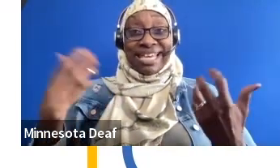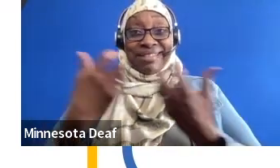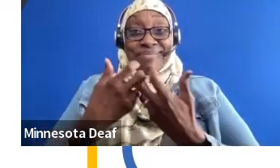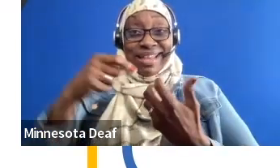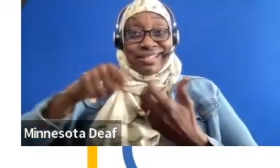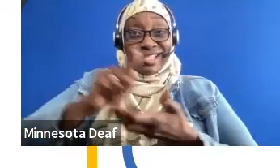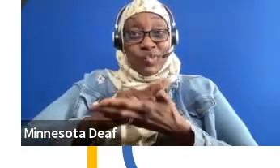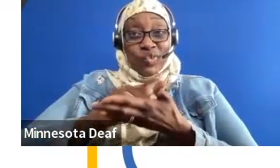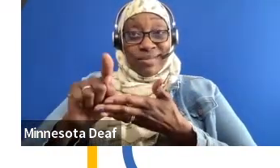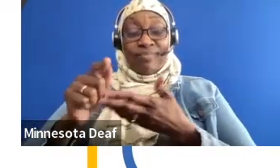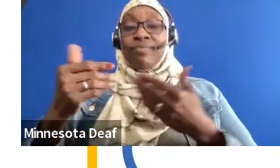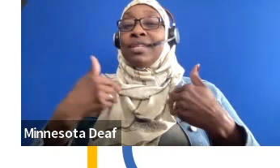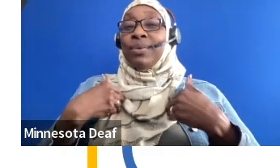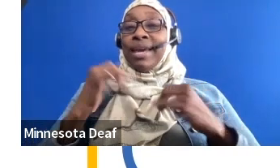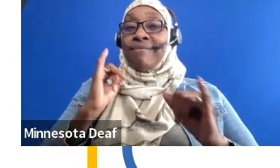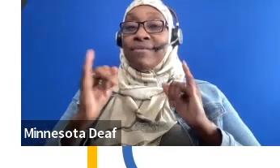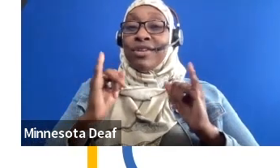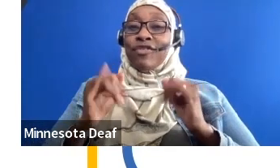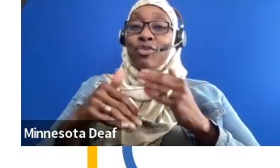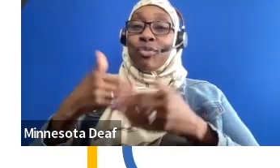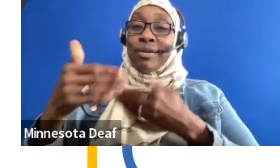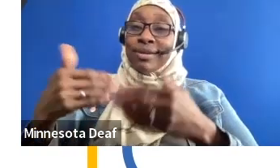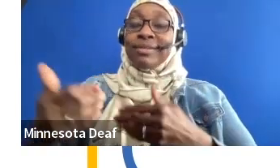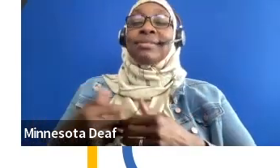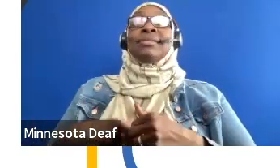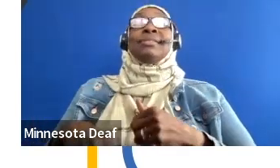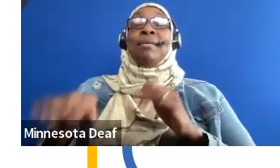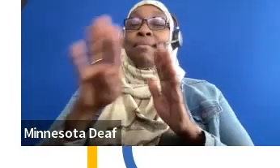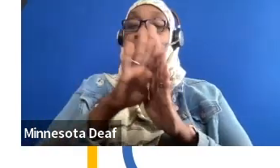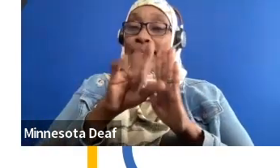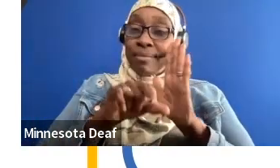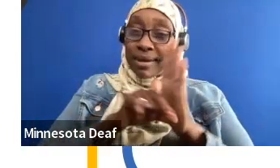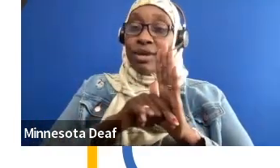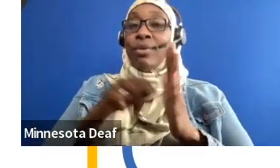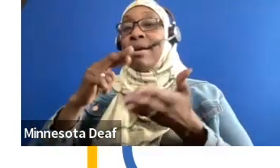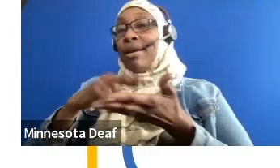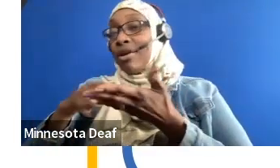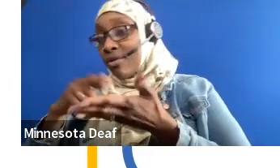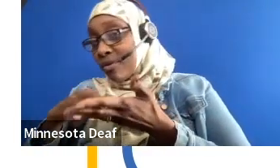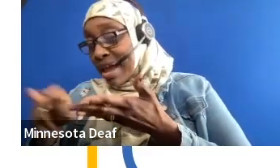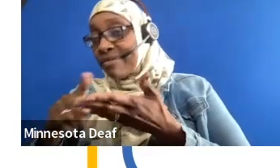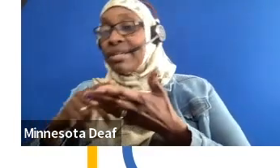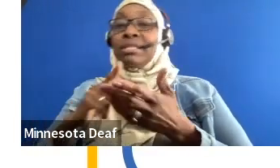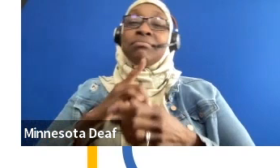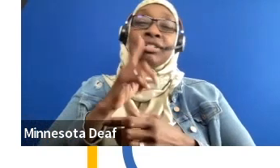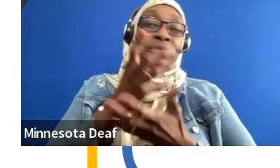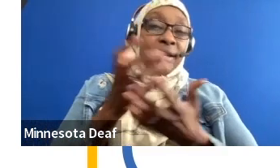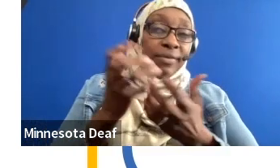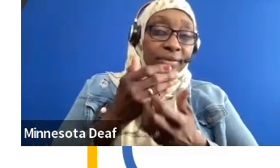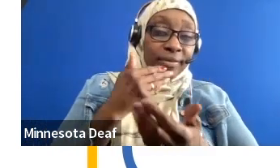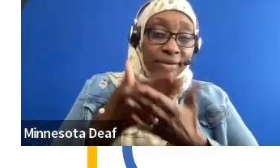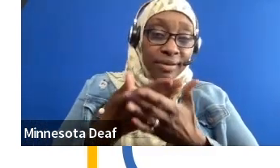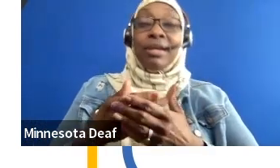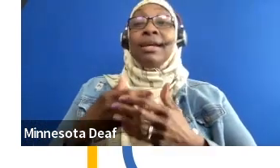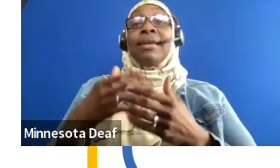that we go through. They undergo background and reference checks to make sure everything's good, everything's above board. And they complete a comprehensive training with